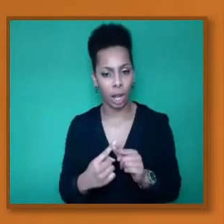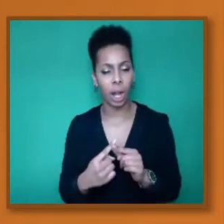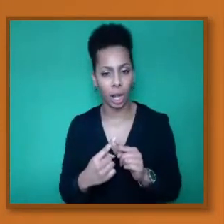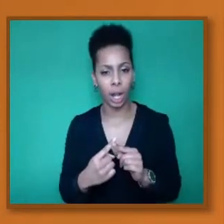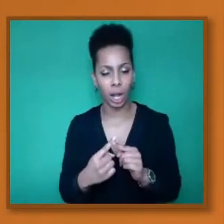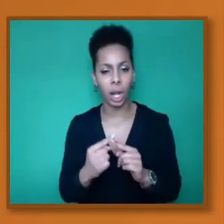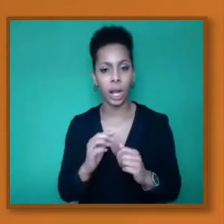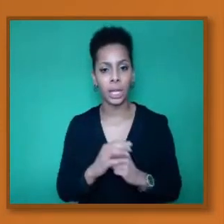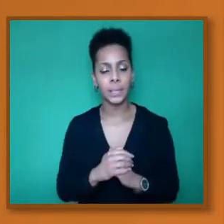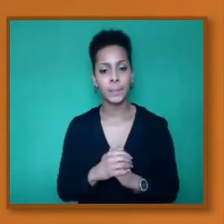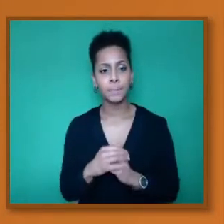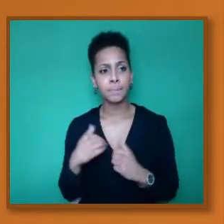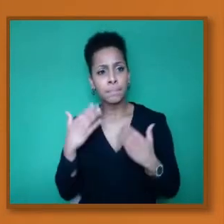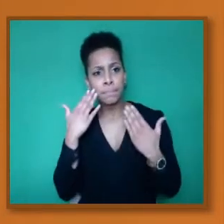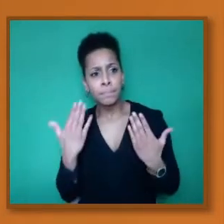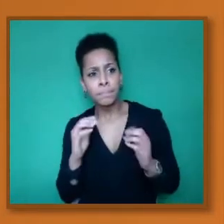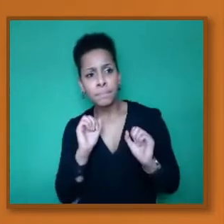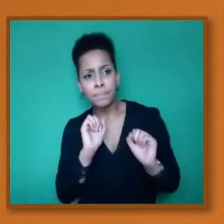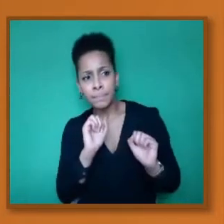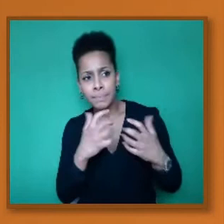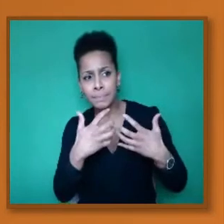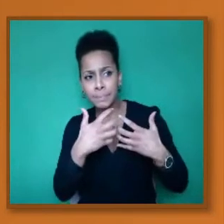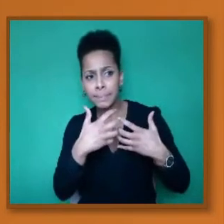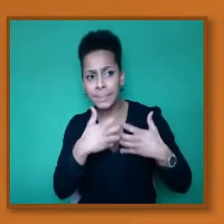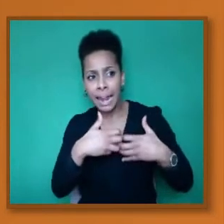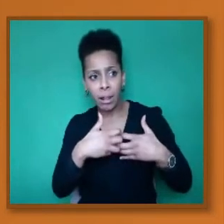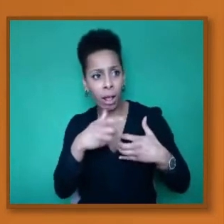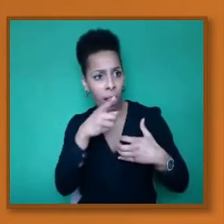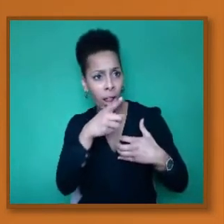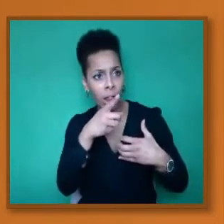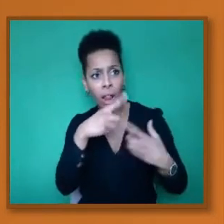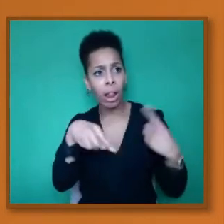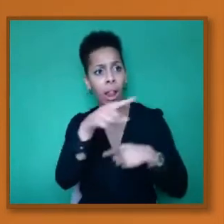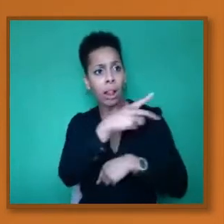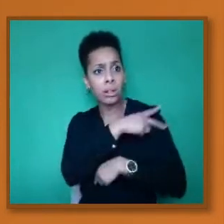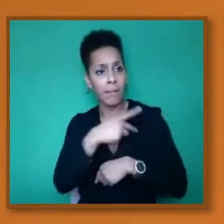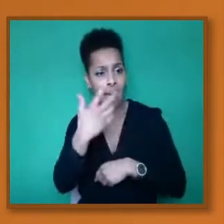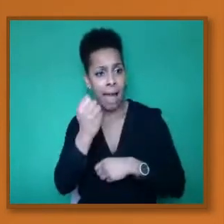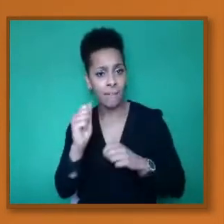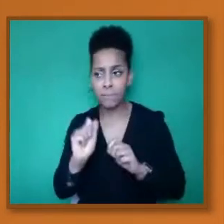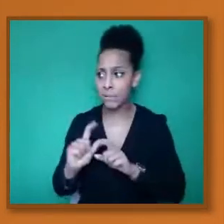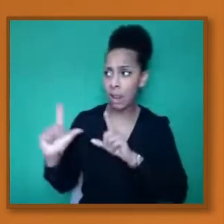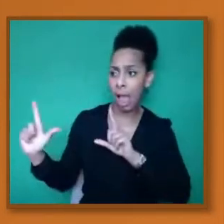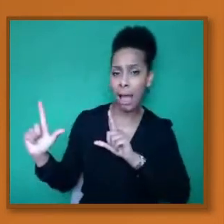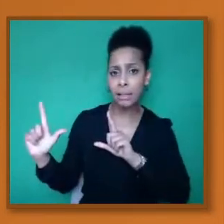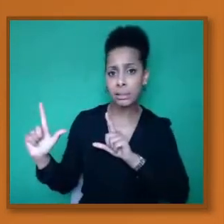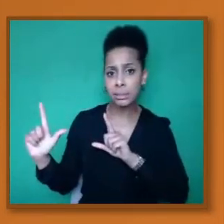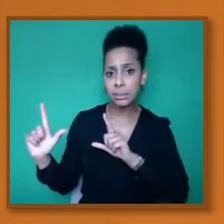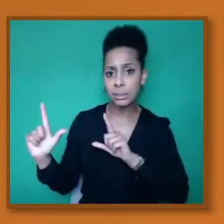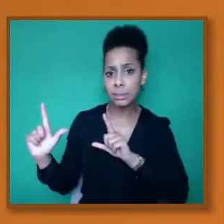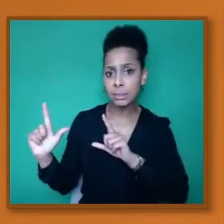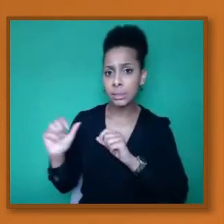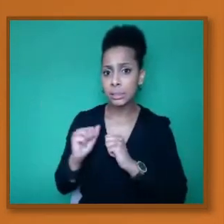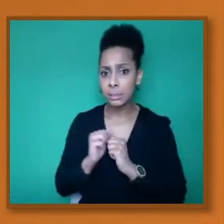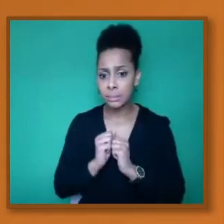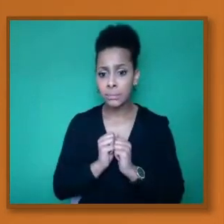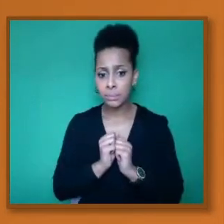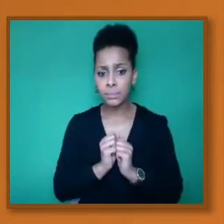staff are able to put up the slides that we want to present.